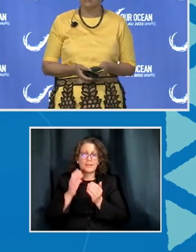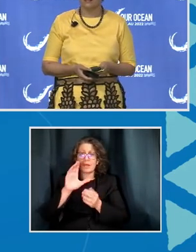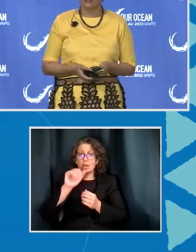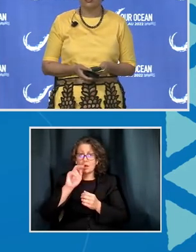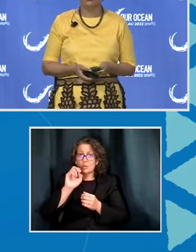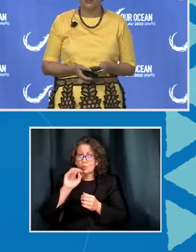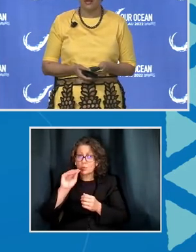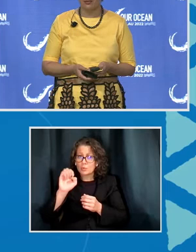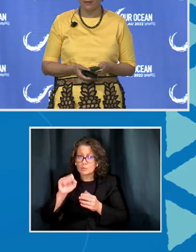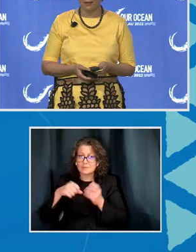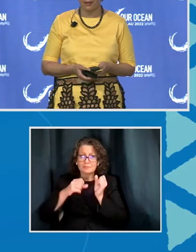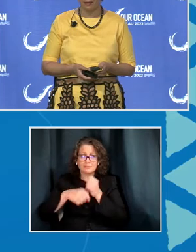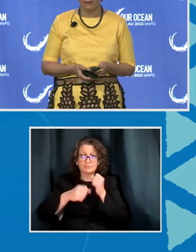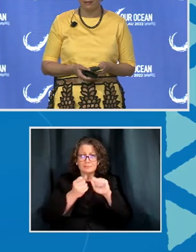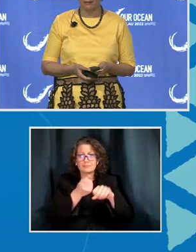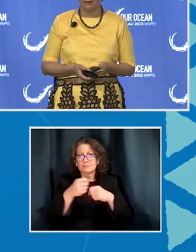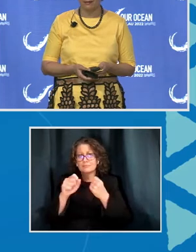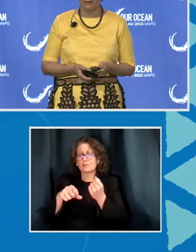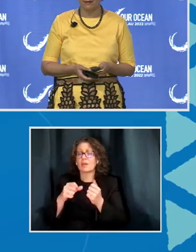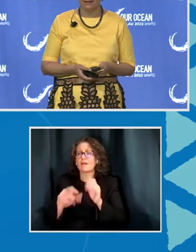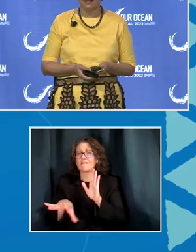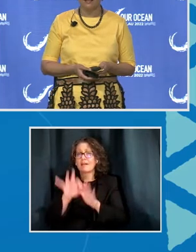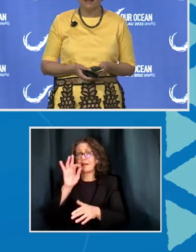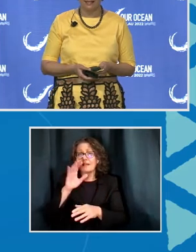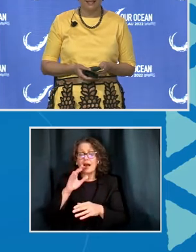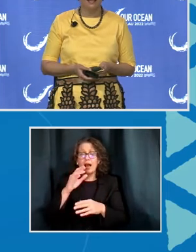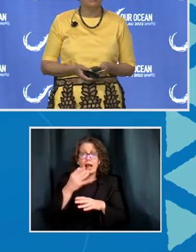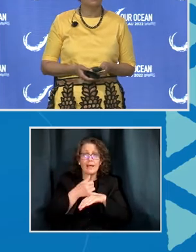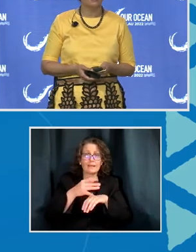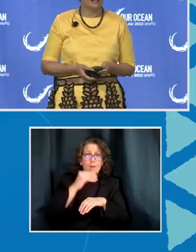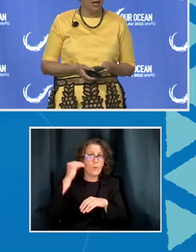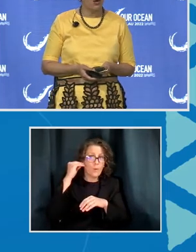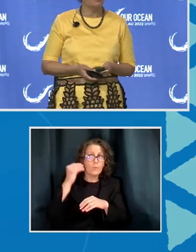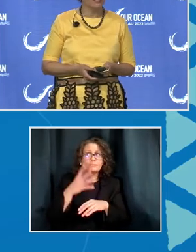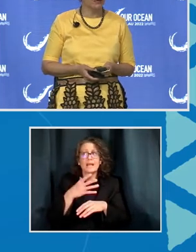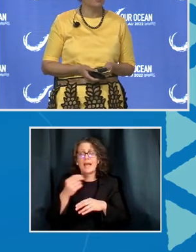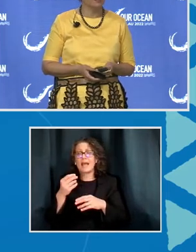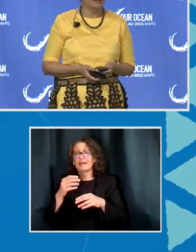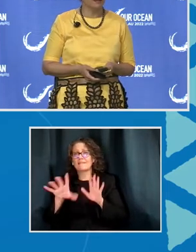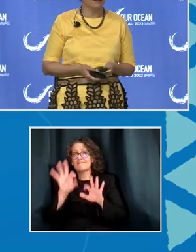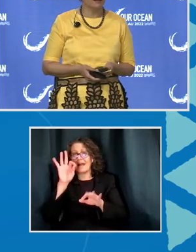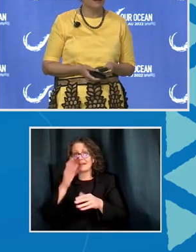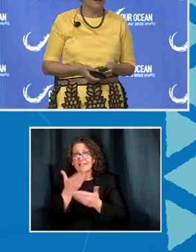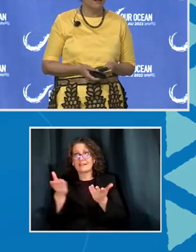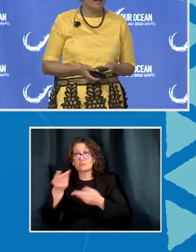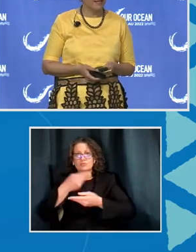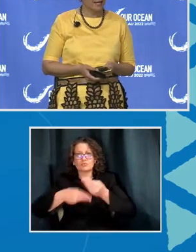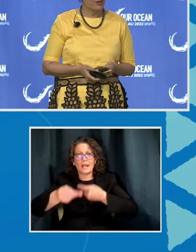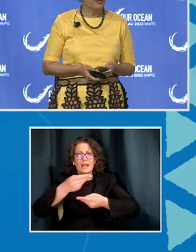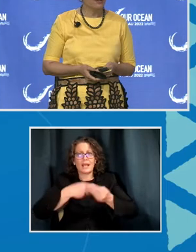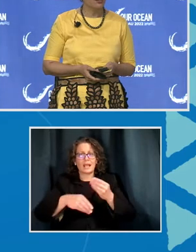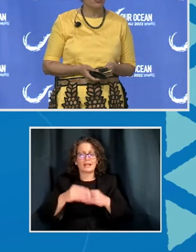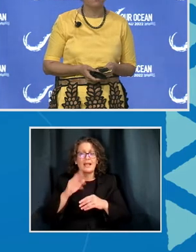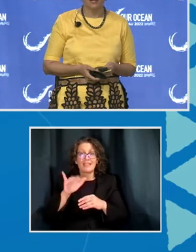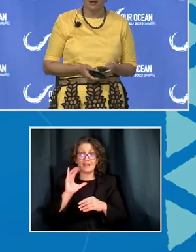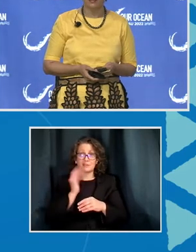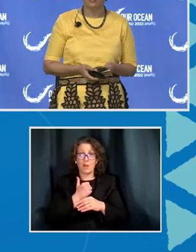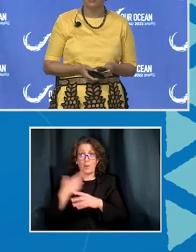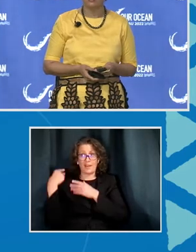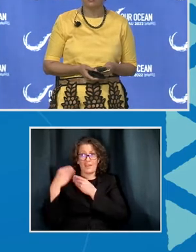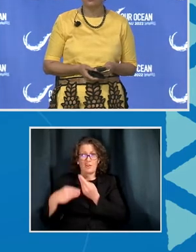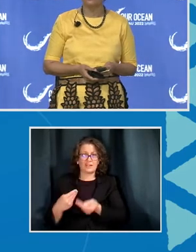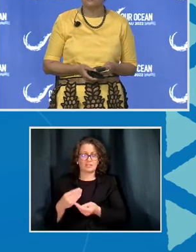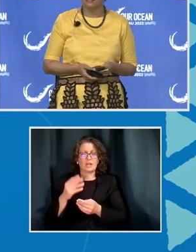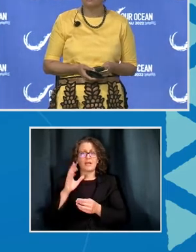things, to trade with each other. This is our heritage. A heritage of